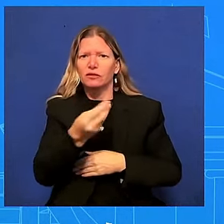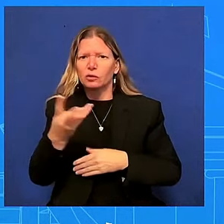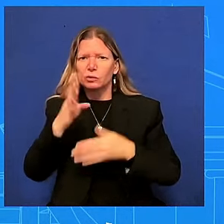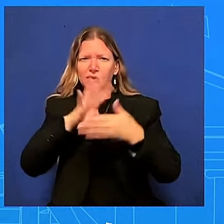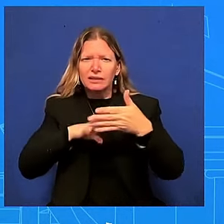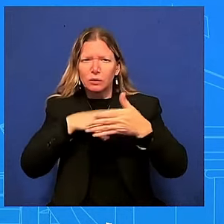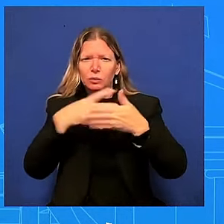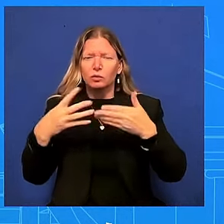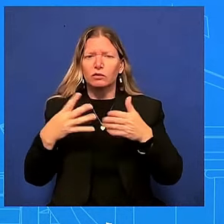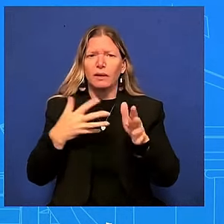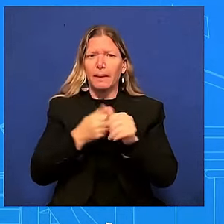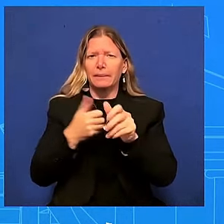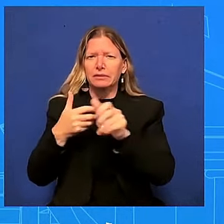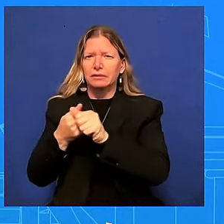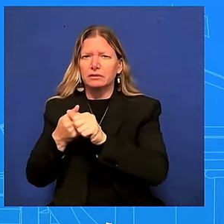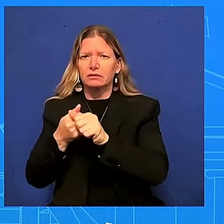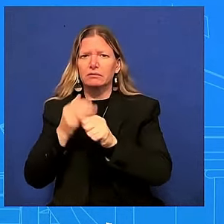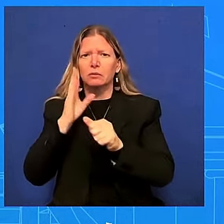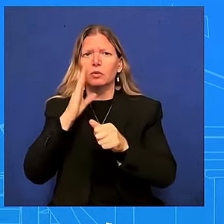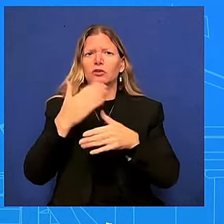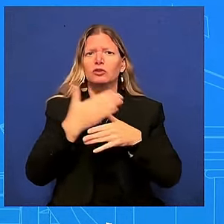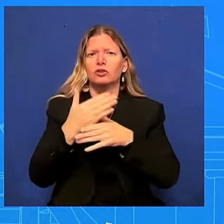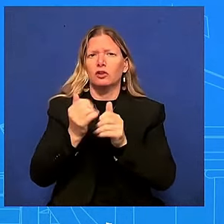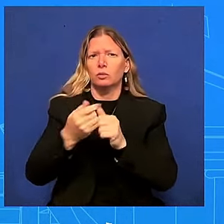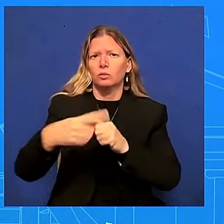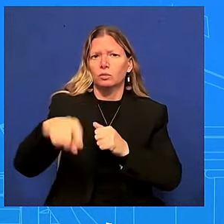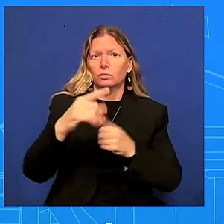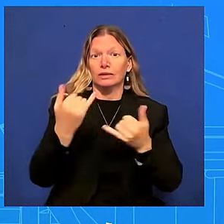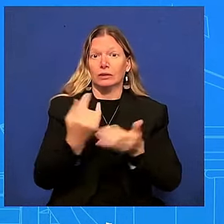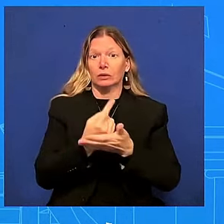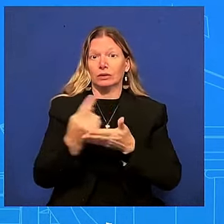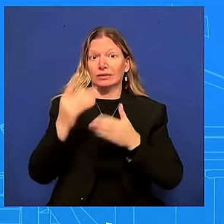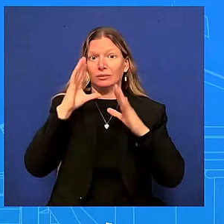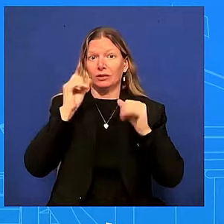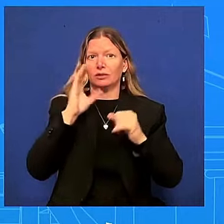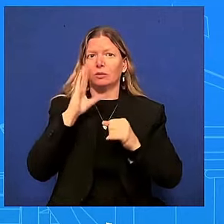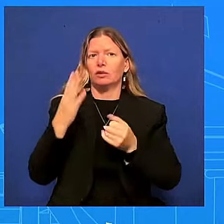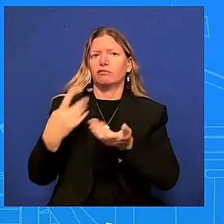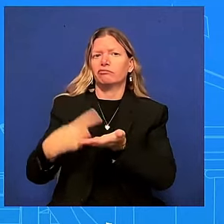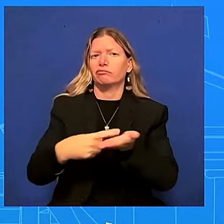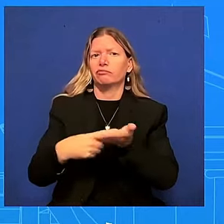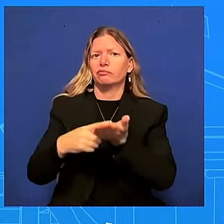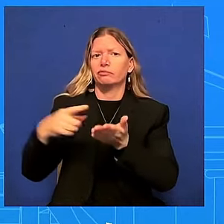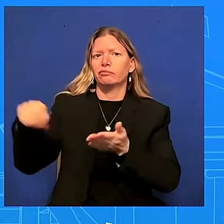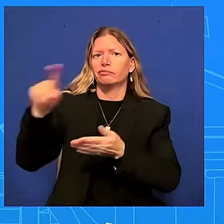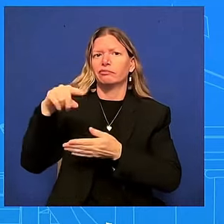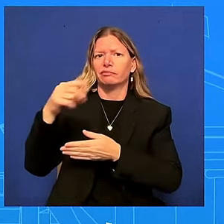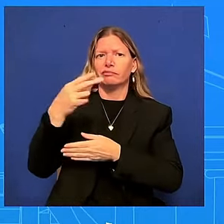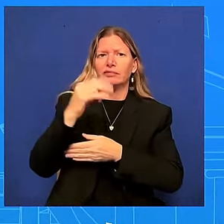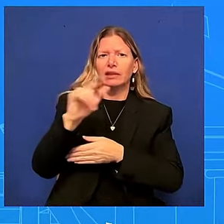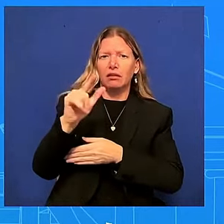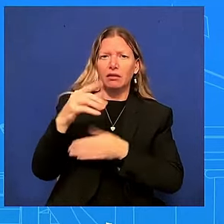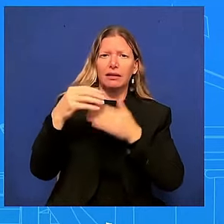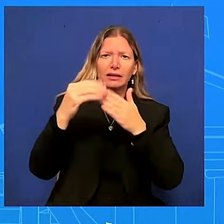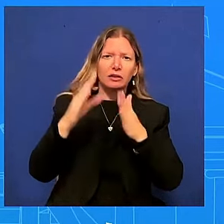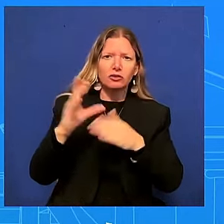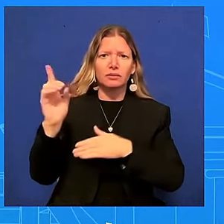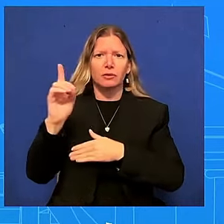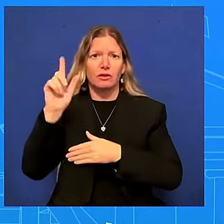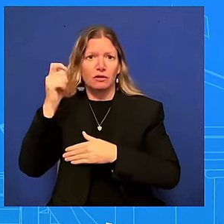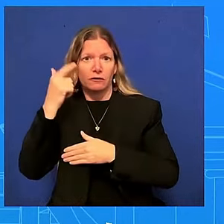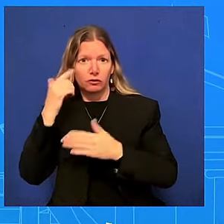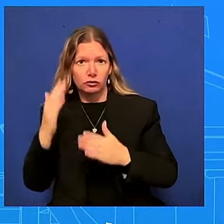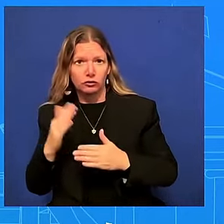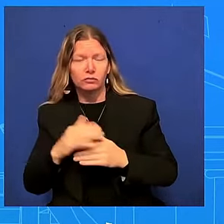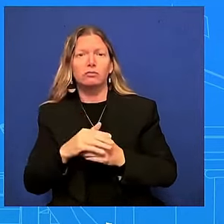and democratic governors he will travel to wisconsin on friday he will conduct a sit-down interview with george stefanopoulos from abc